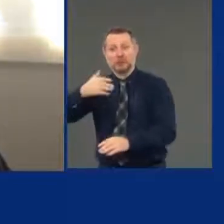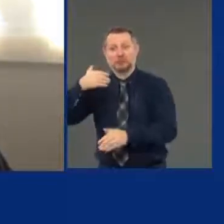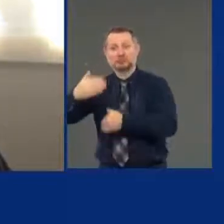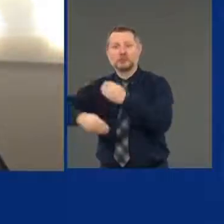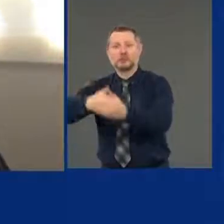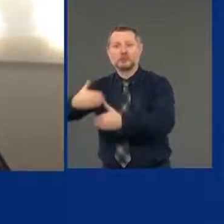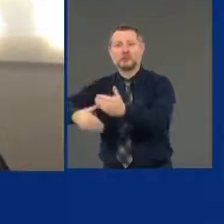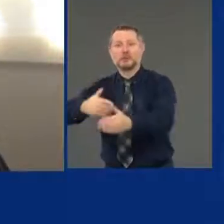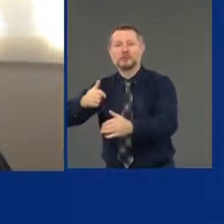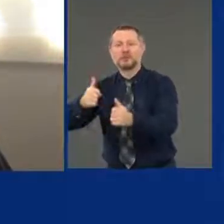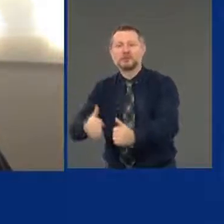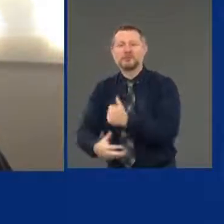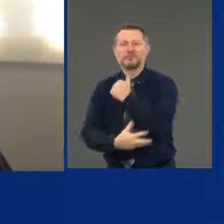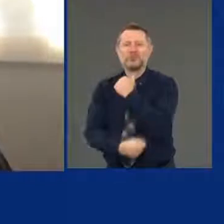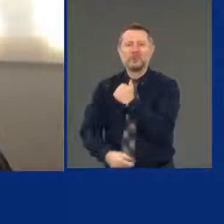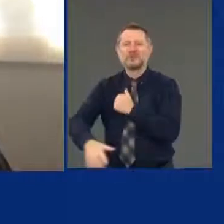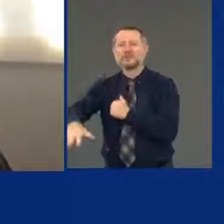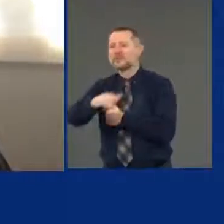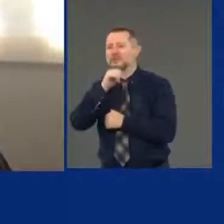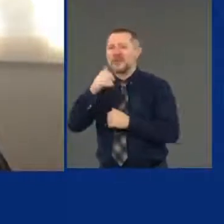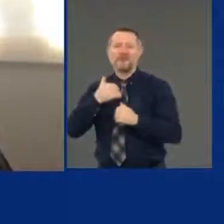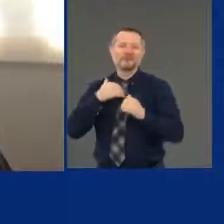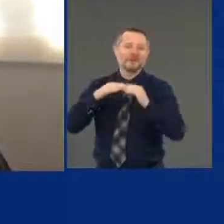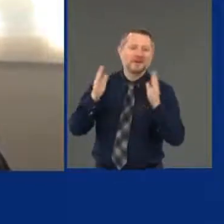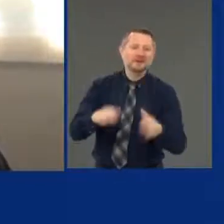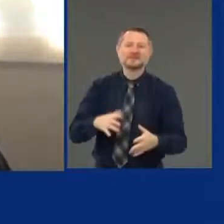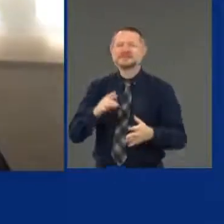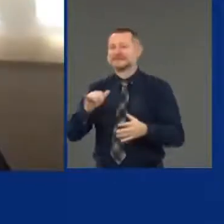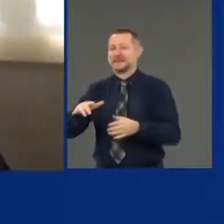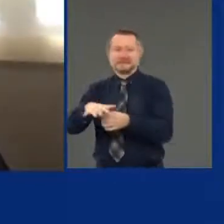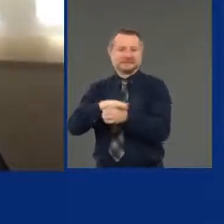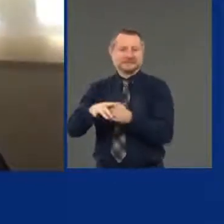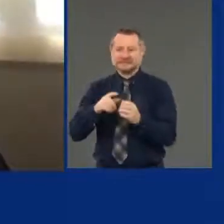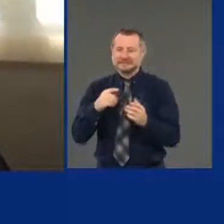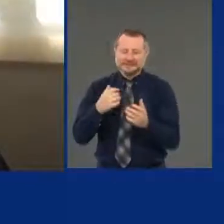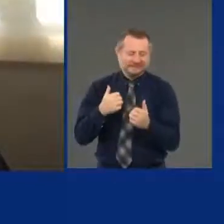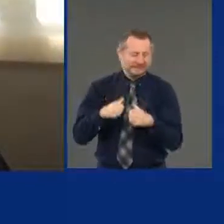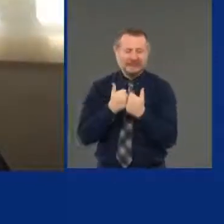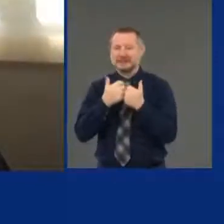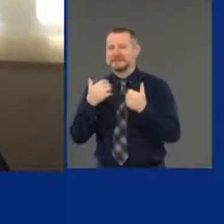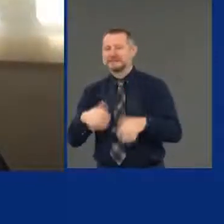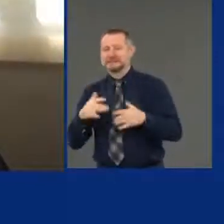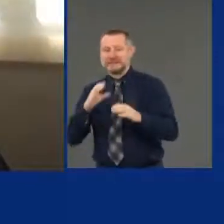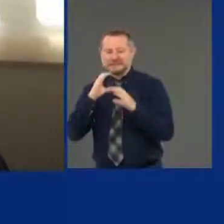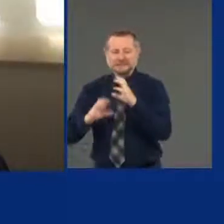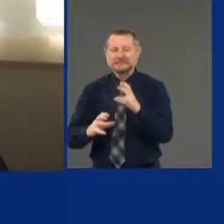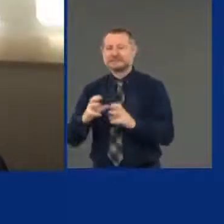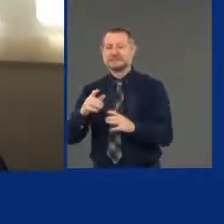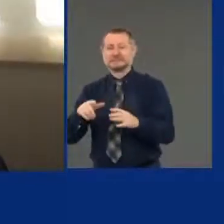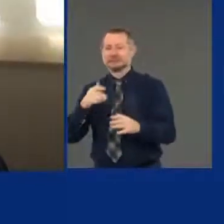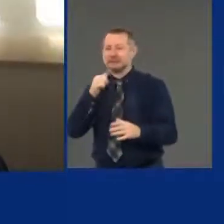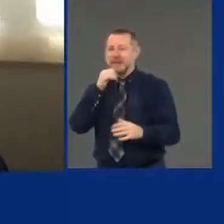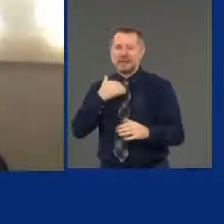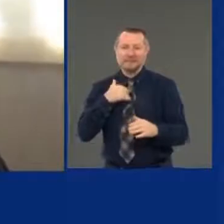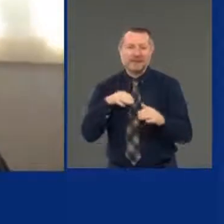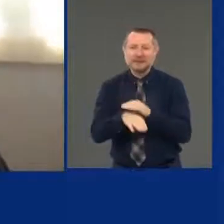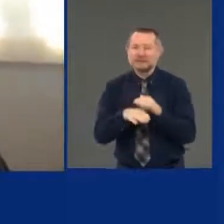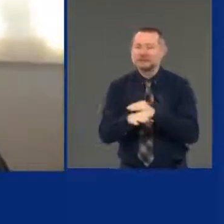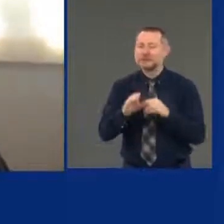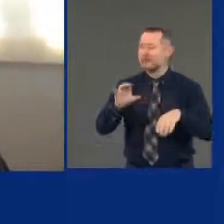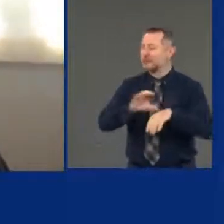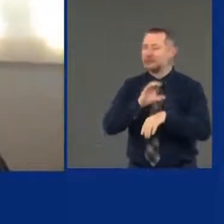with, to animate the – there can be a lower digital fluency, et cetera, and all of those things. And